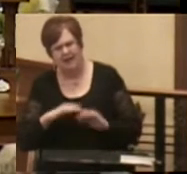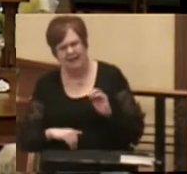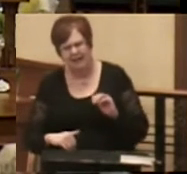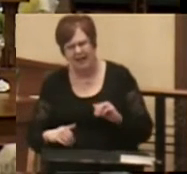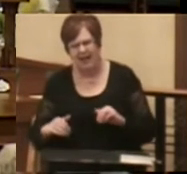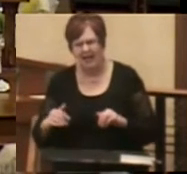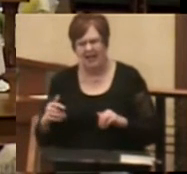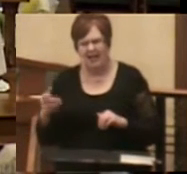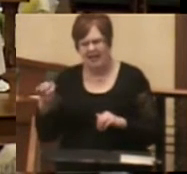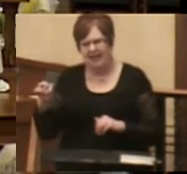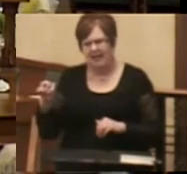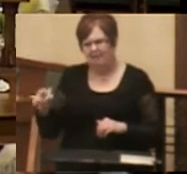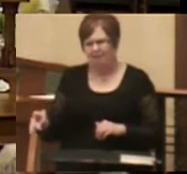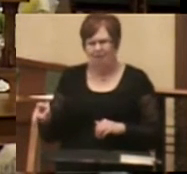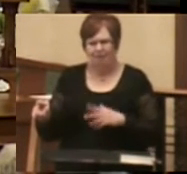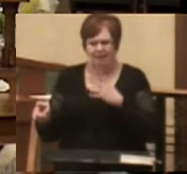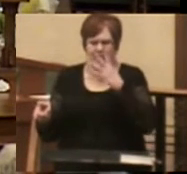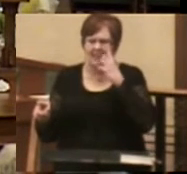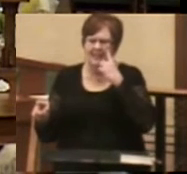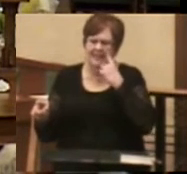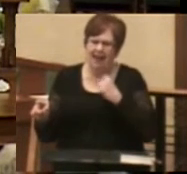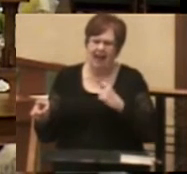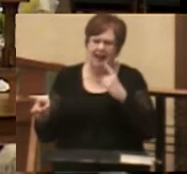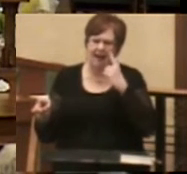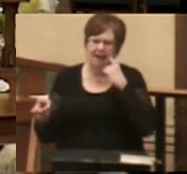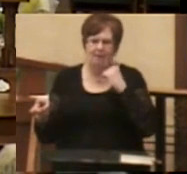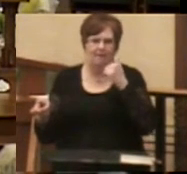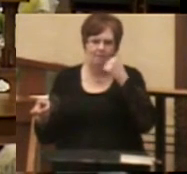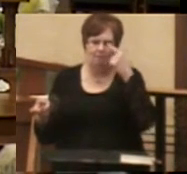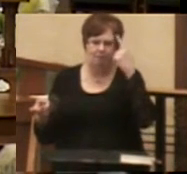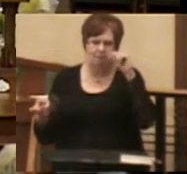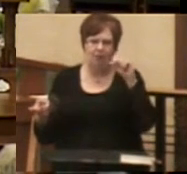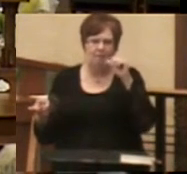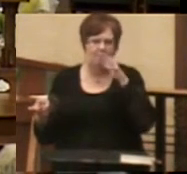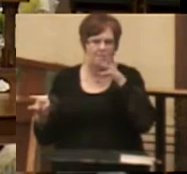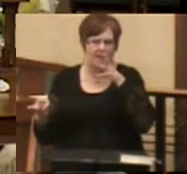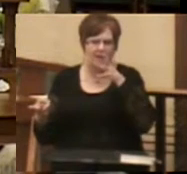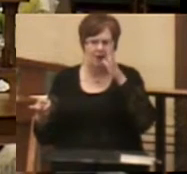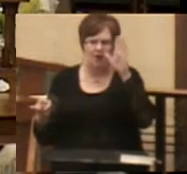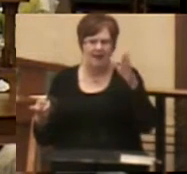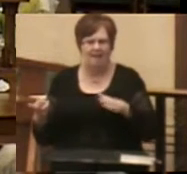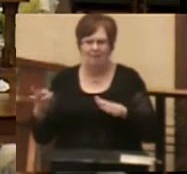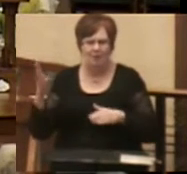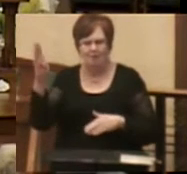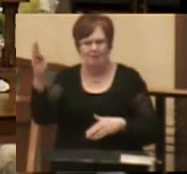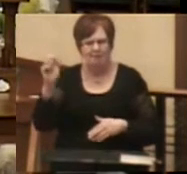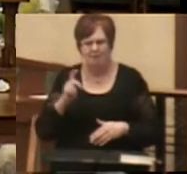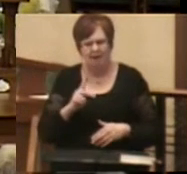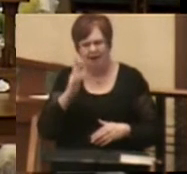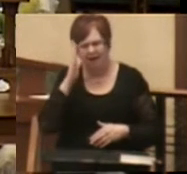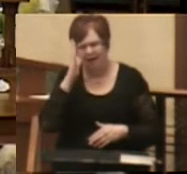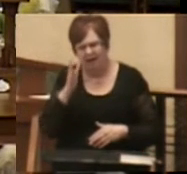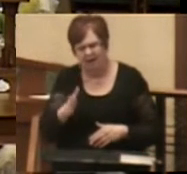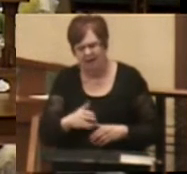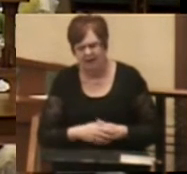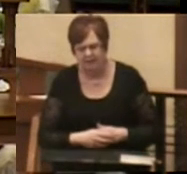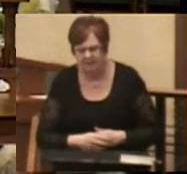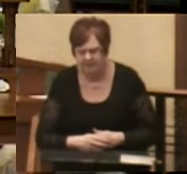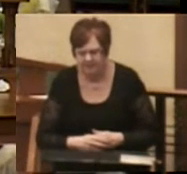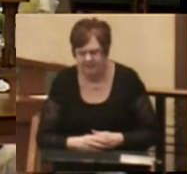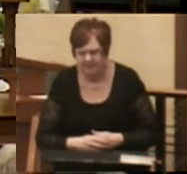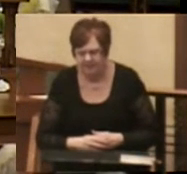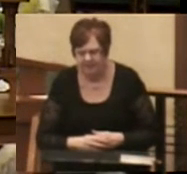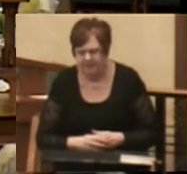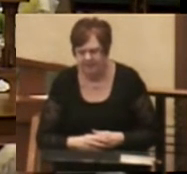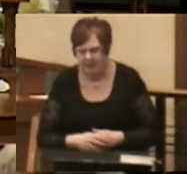child sobbing for a mother who is never coming back? The